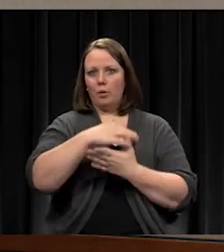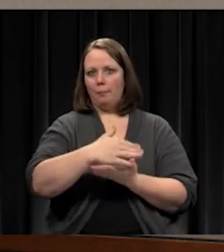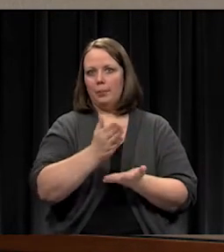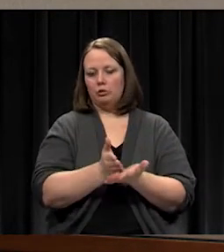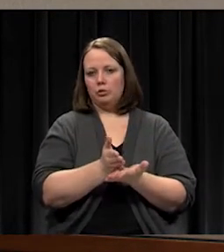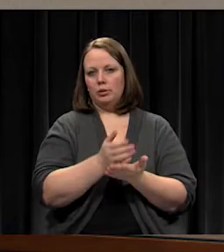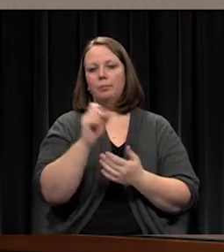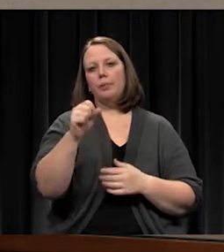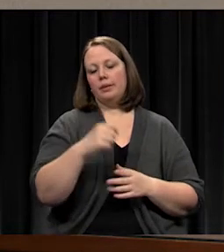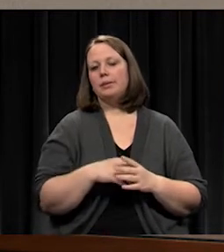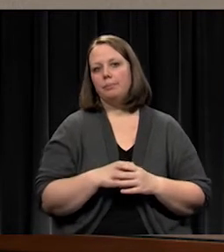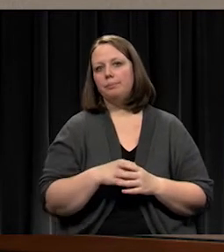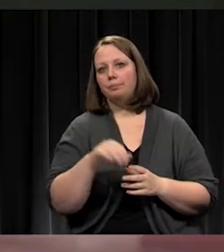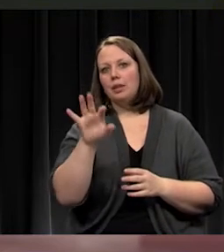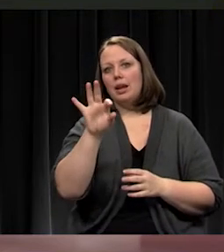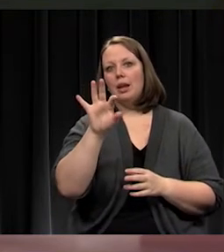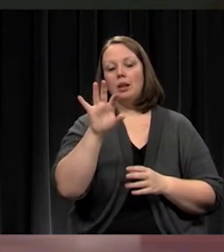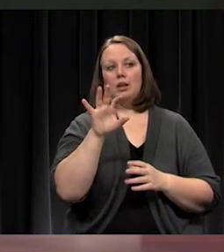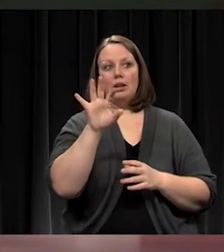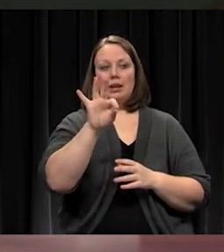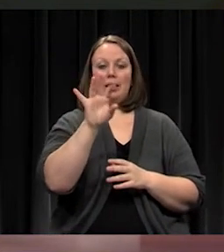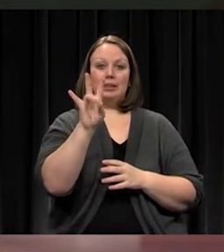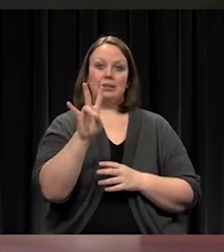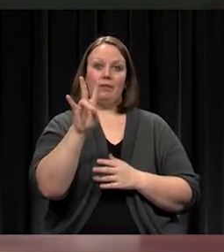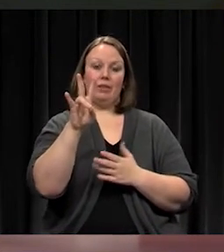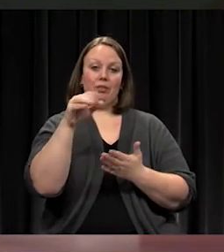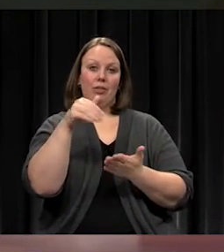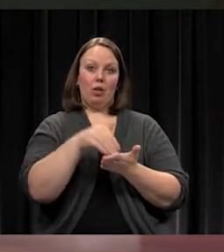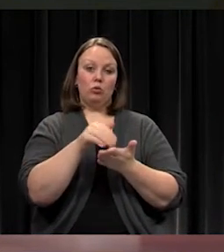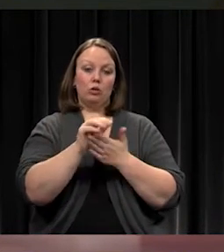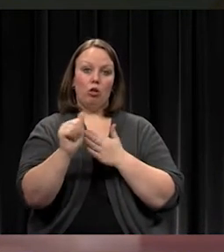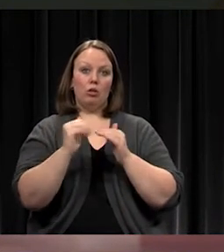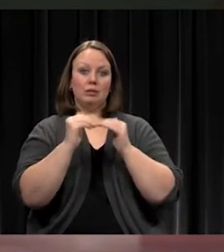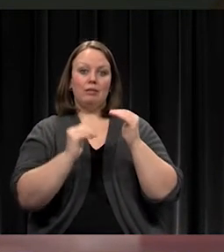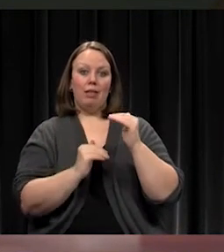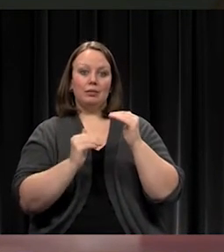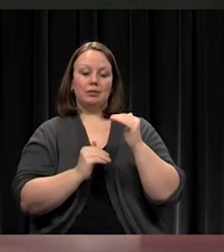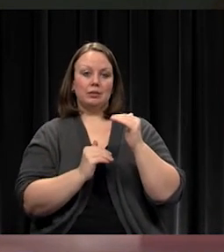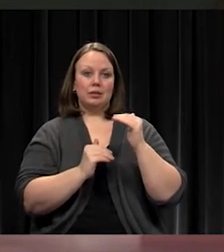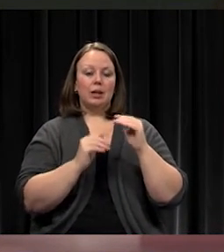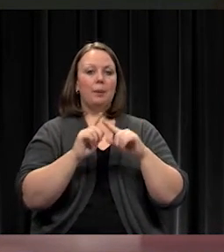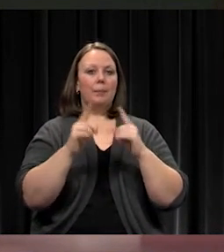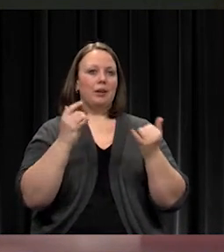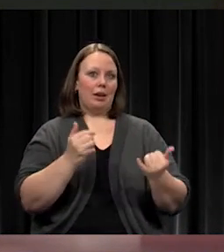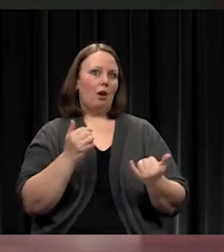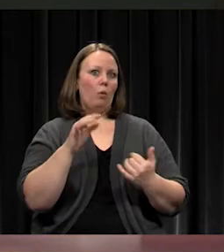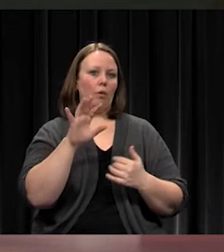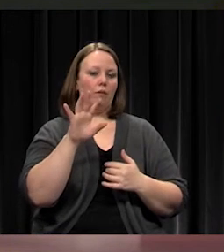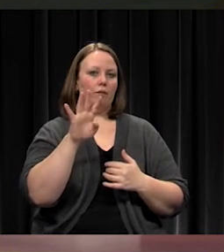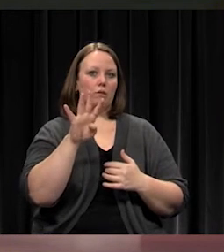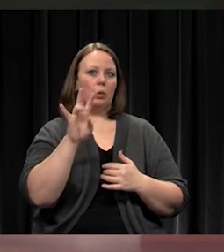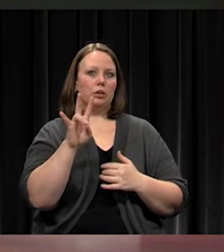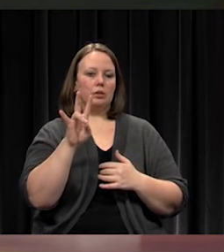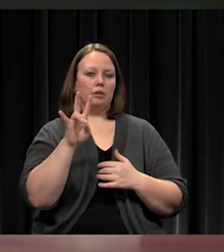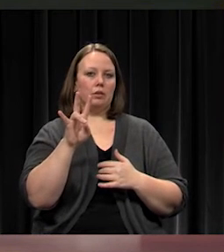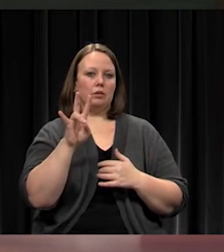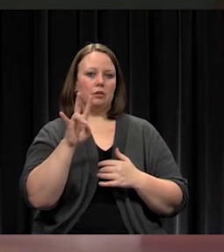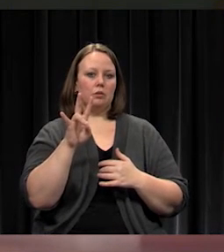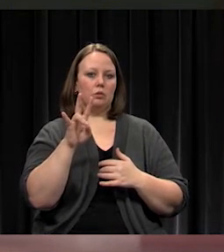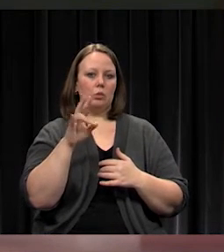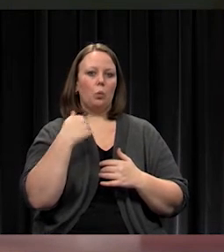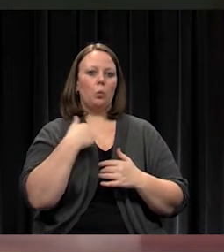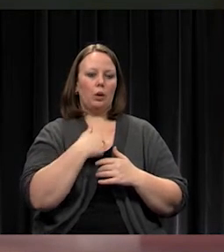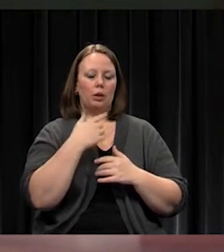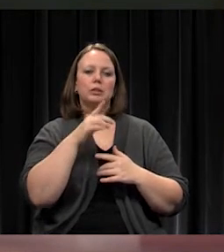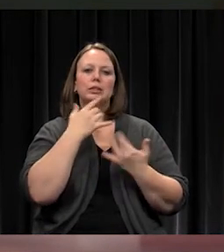,000 less had this been $100,000. And now that it's $47,000, we're another $50,000